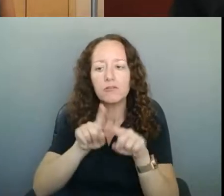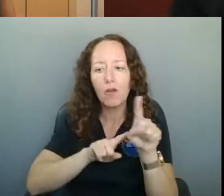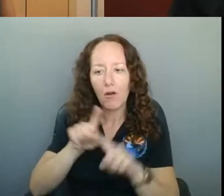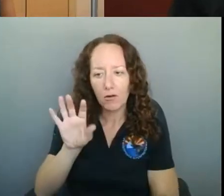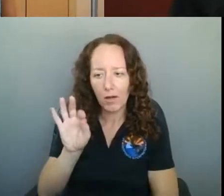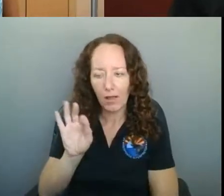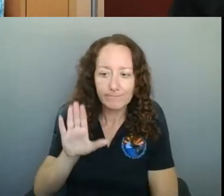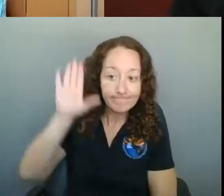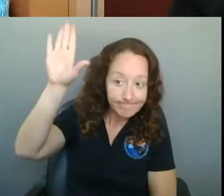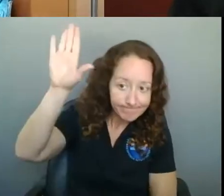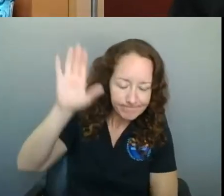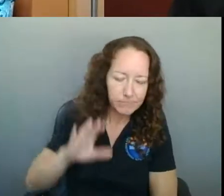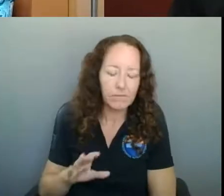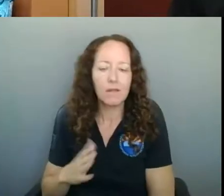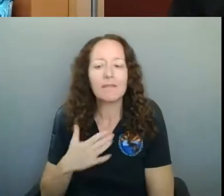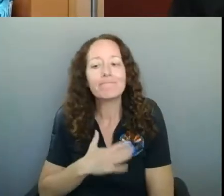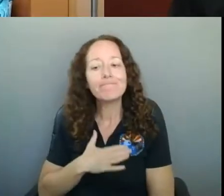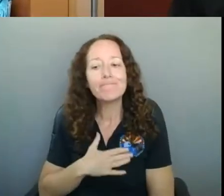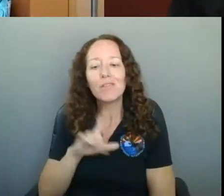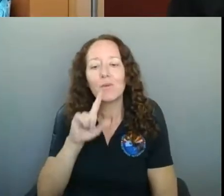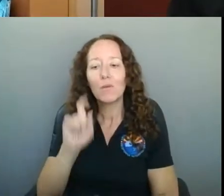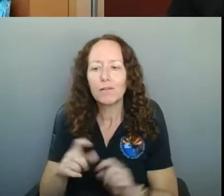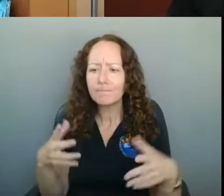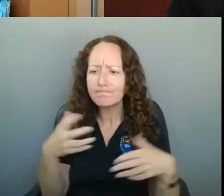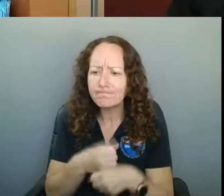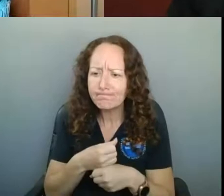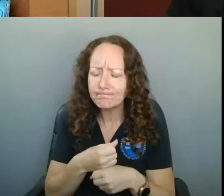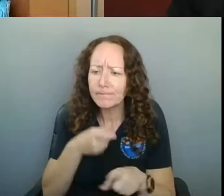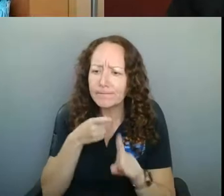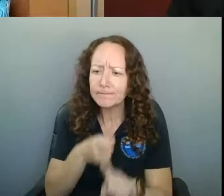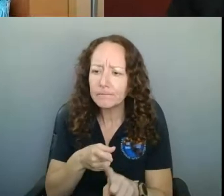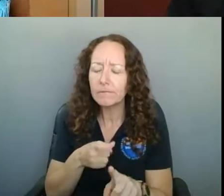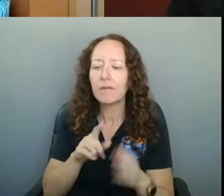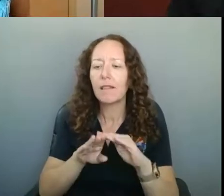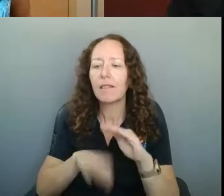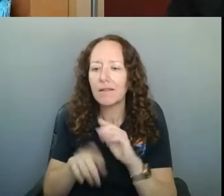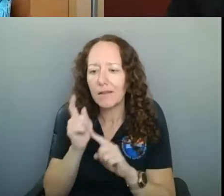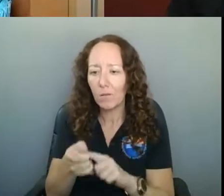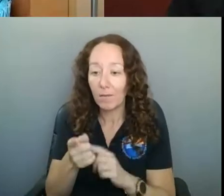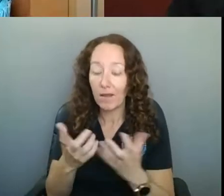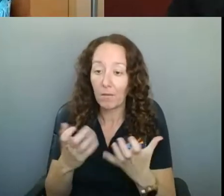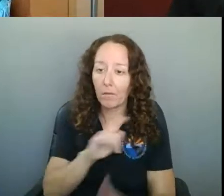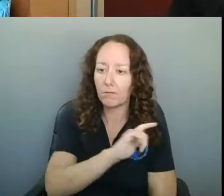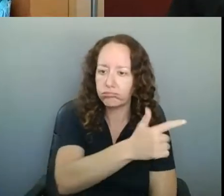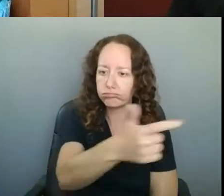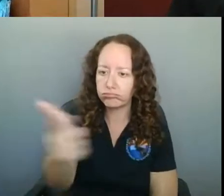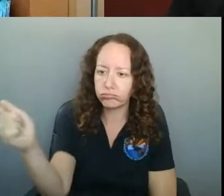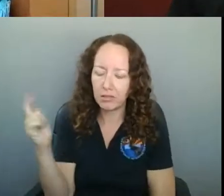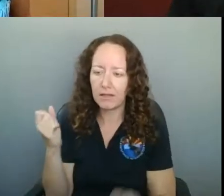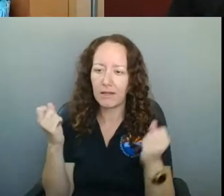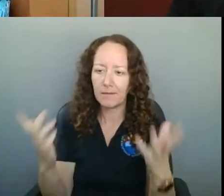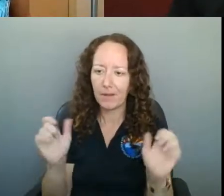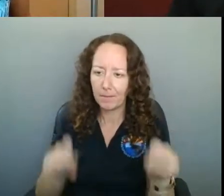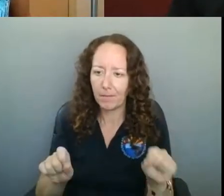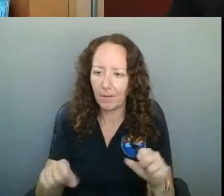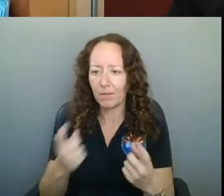concise and under one minute to allow for as many questions as possible. Once your hand is raised, I will call your